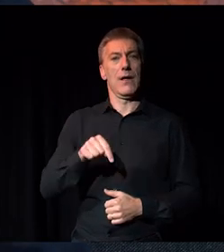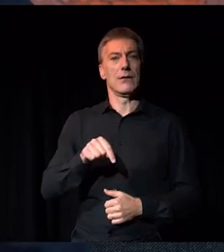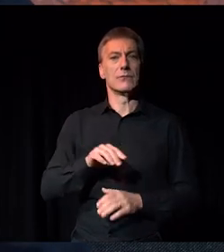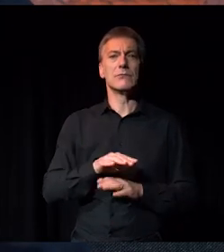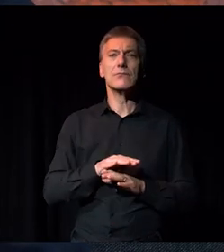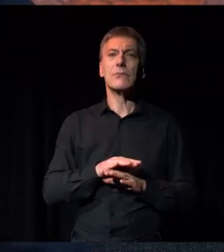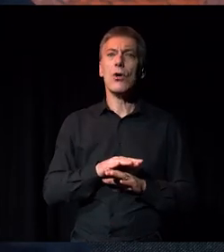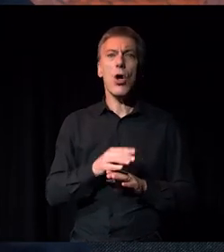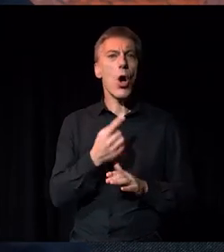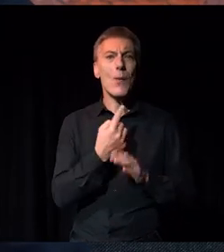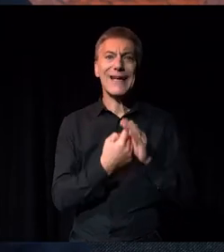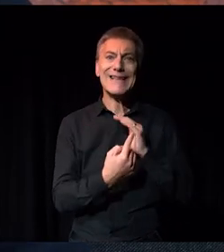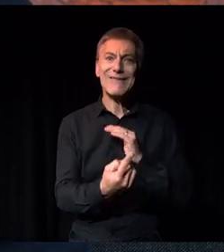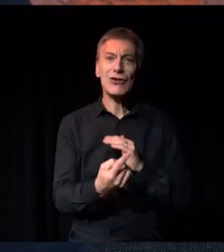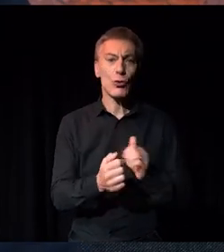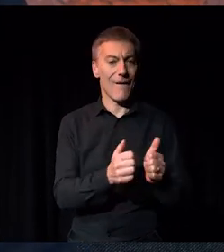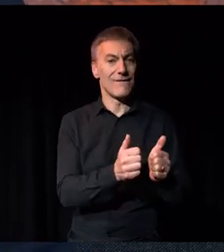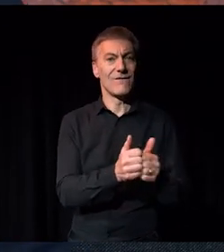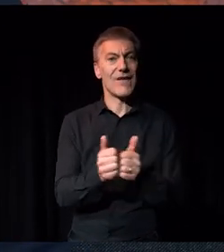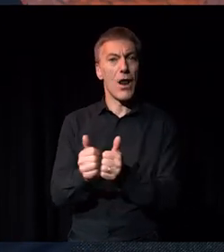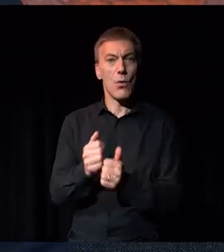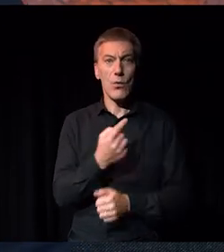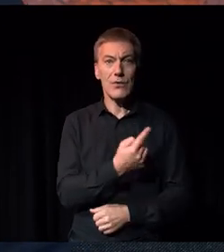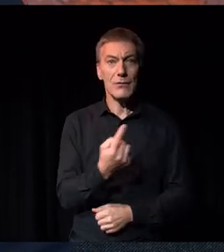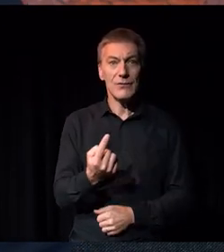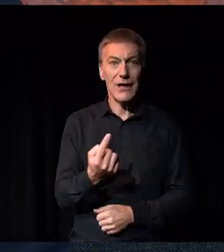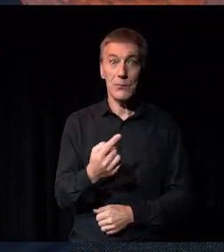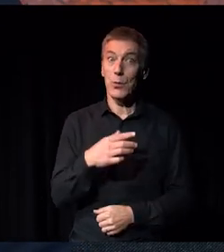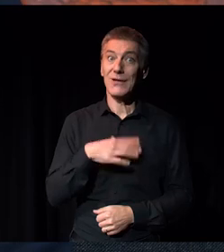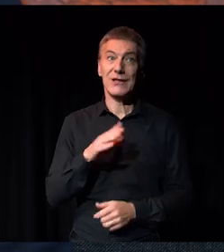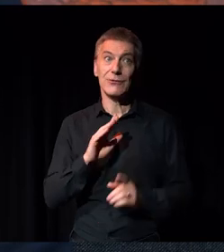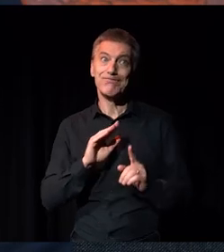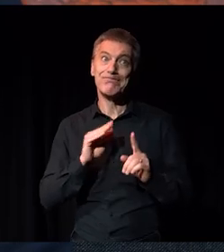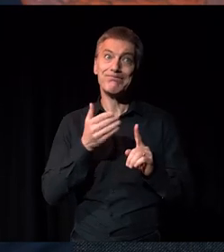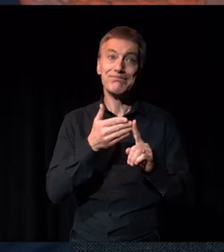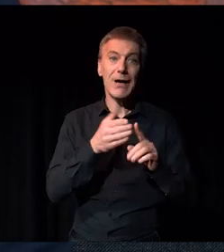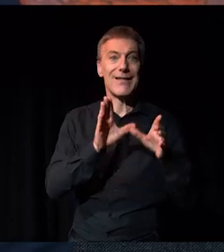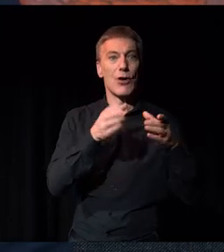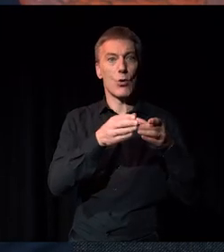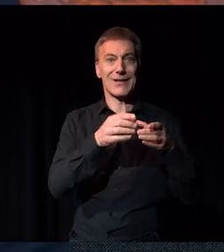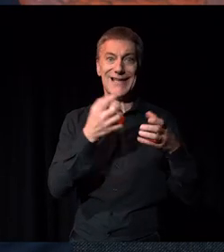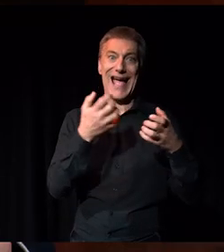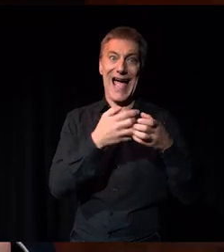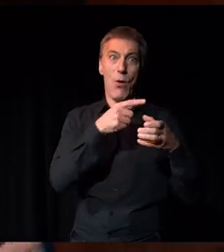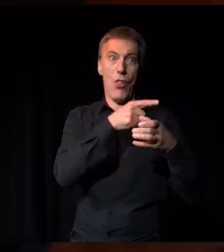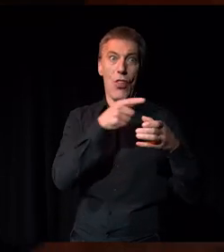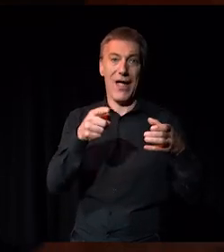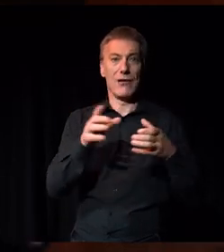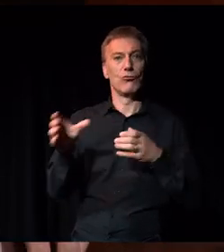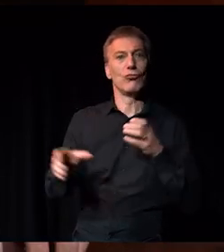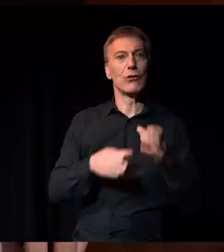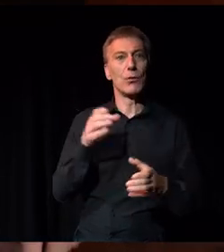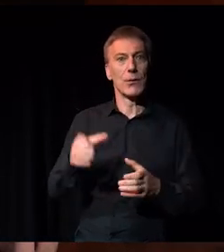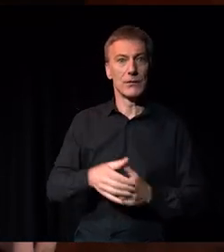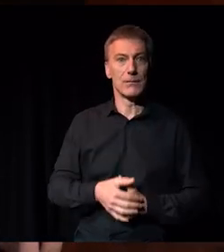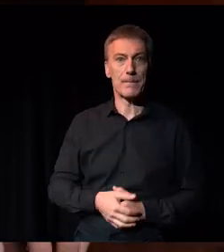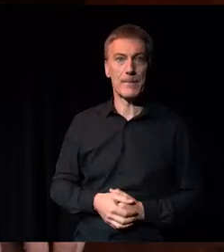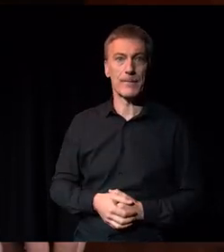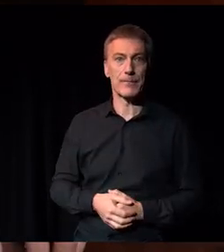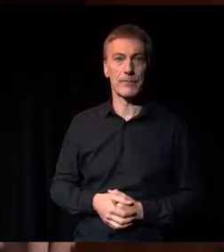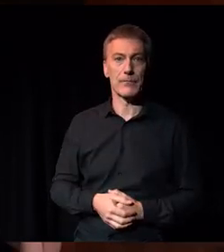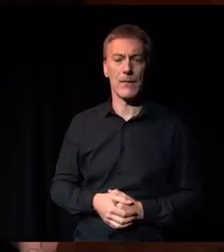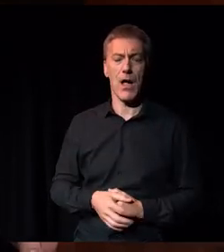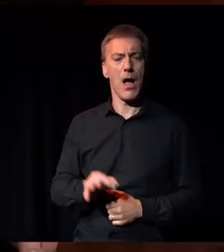all down to the individual fellows. It's also about arts organisations and how they recruit in a different way. And what encouraged